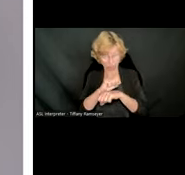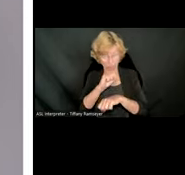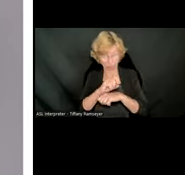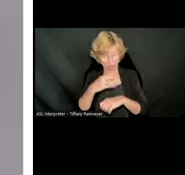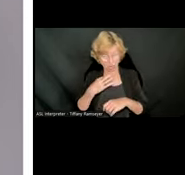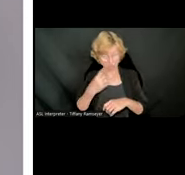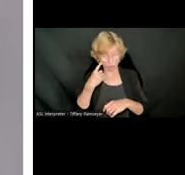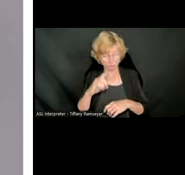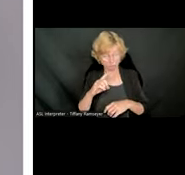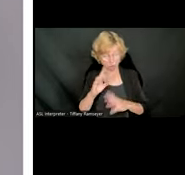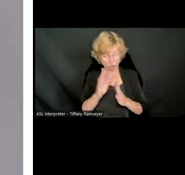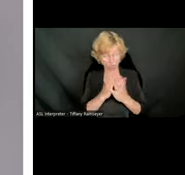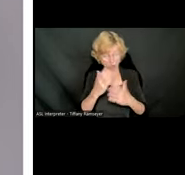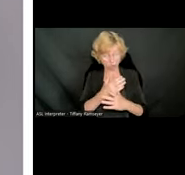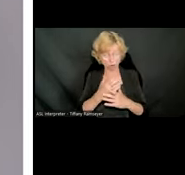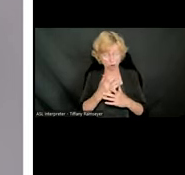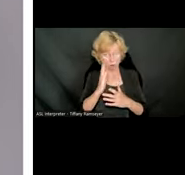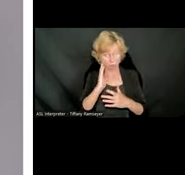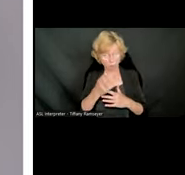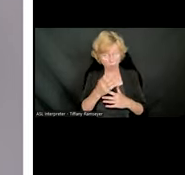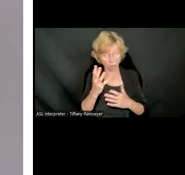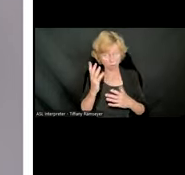how Bookshare would benefit them in your classroom.